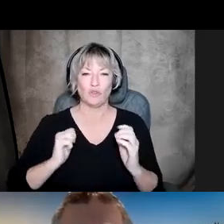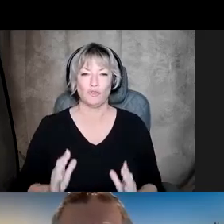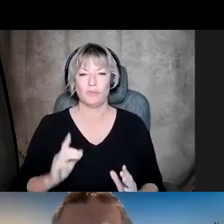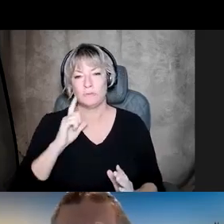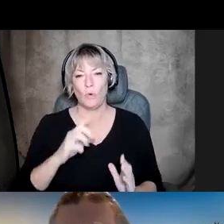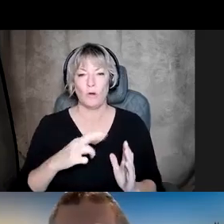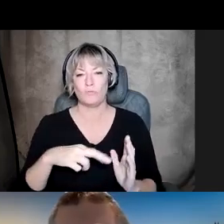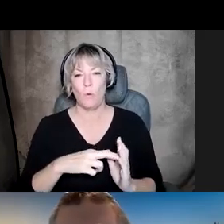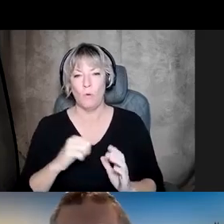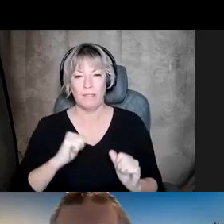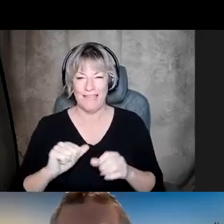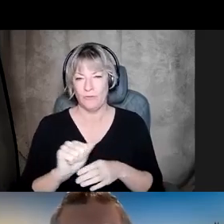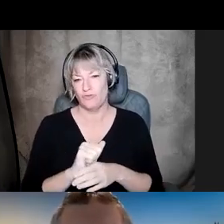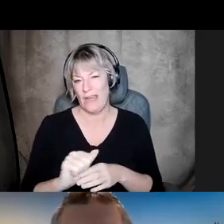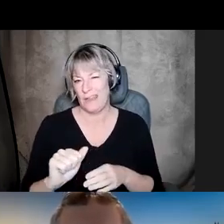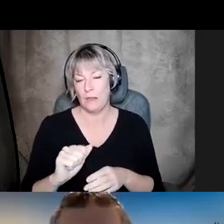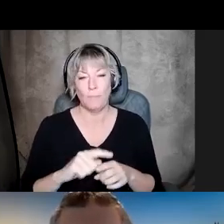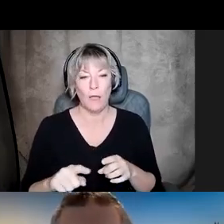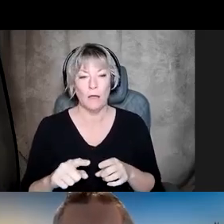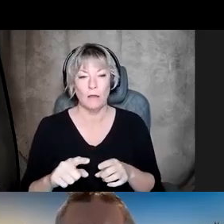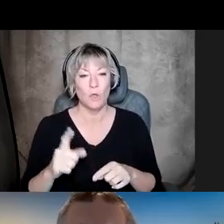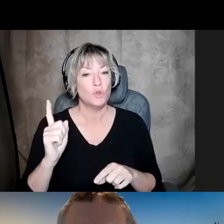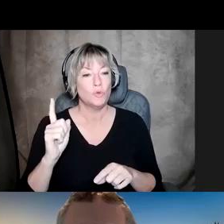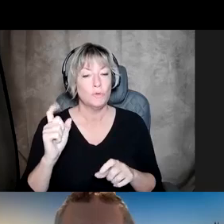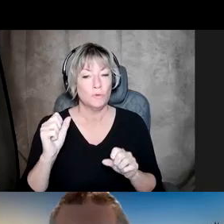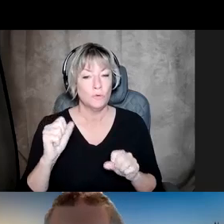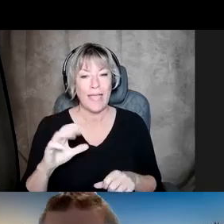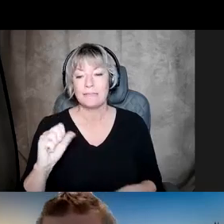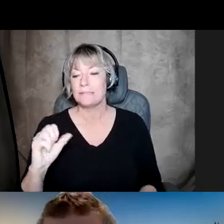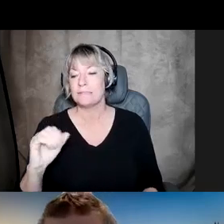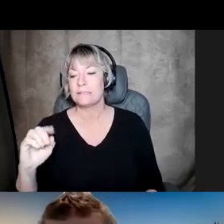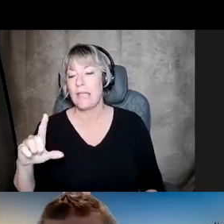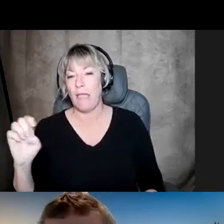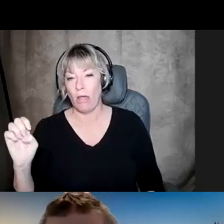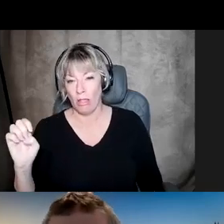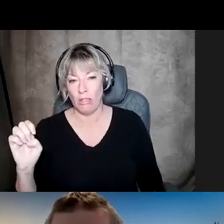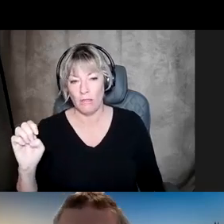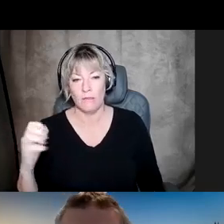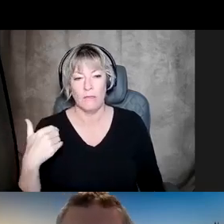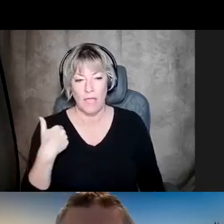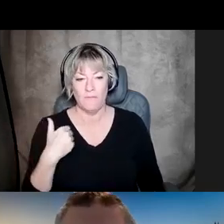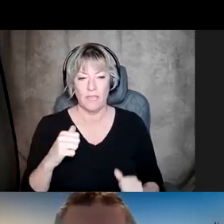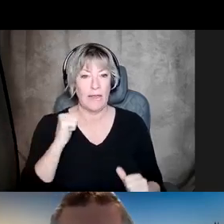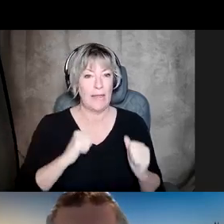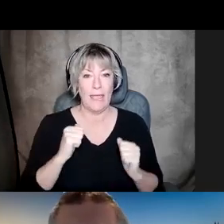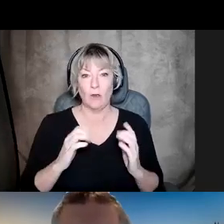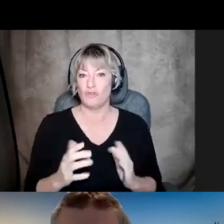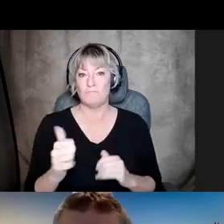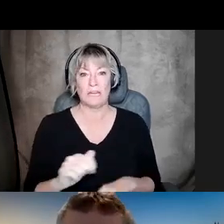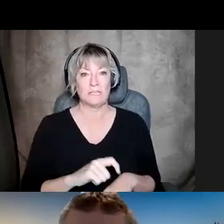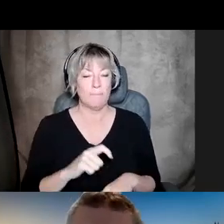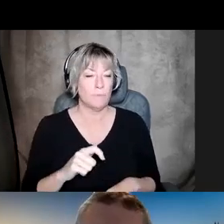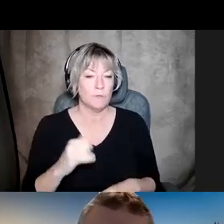play in our training process, but you can't scale having an actor at any time and let's say